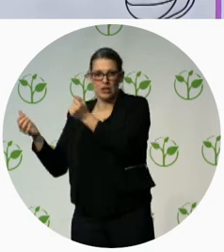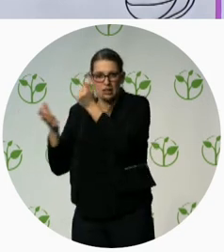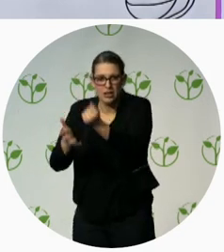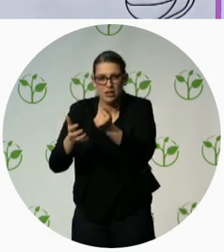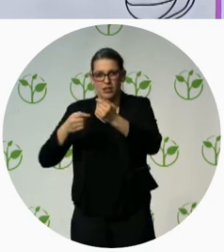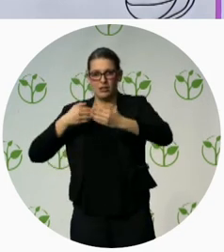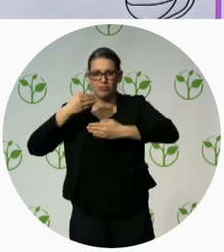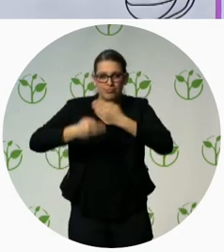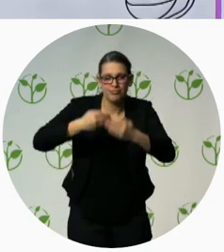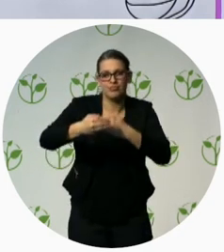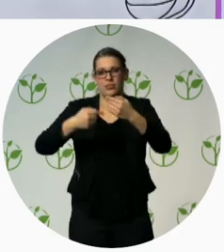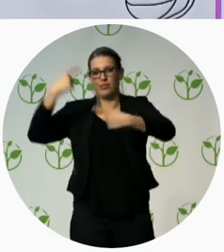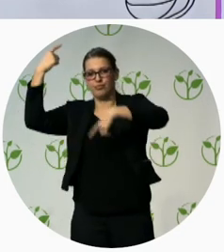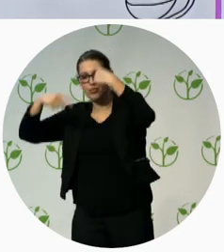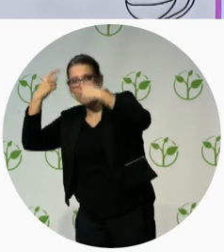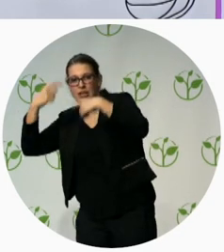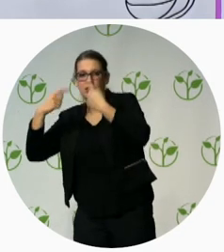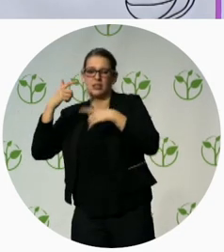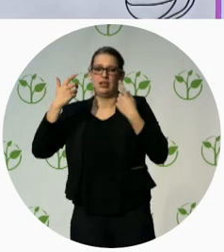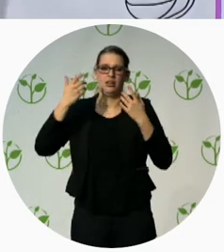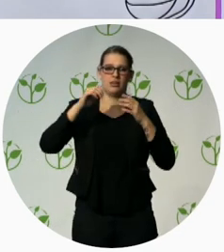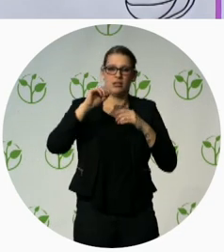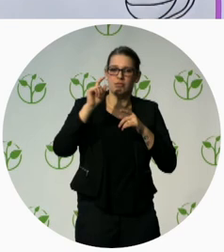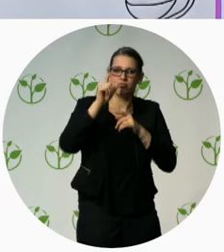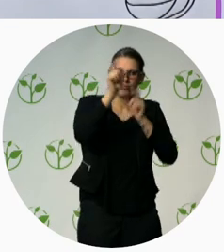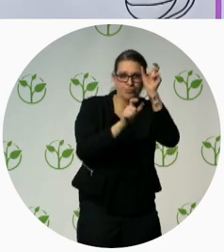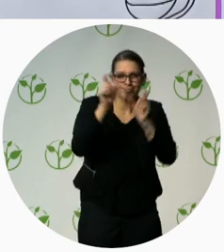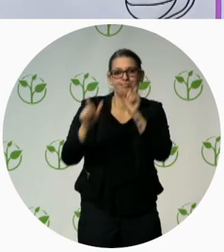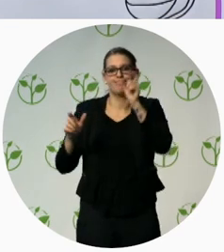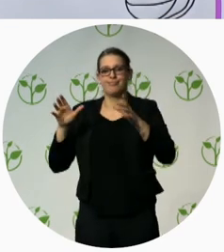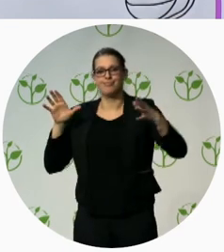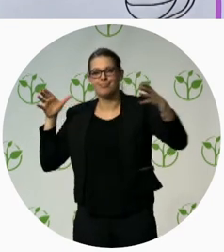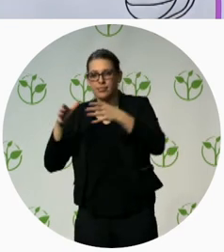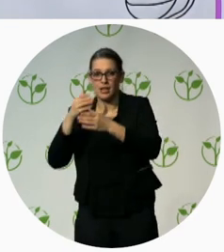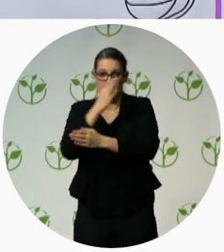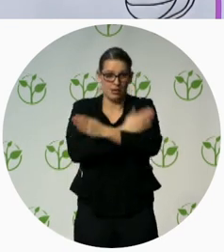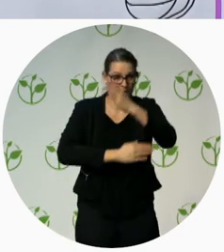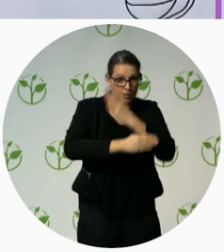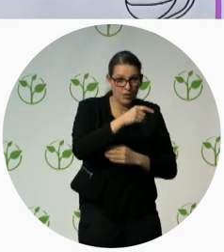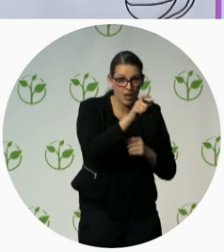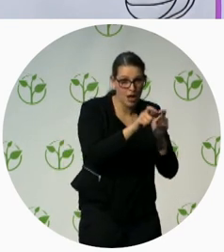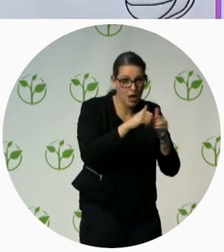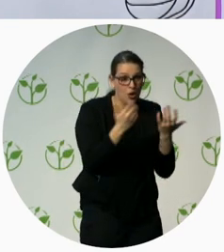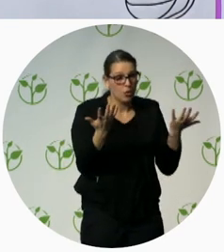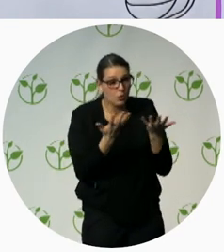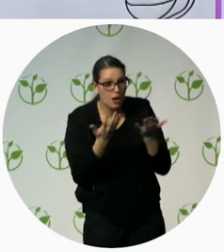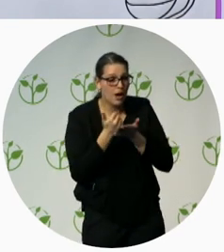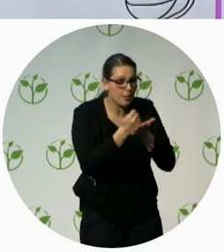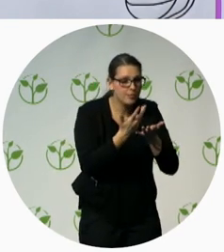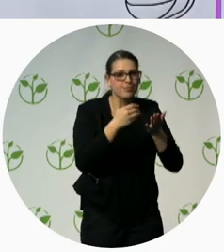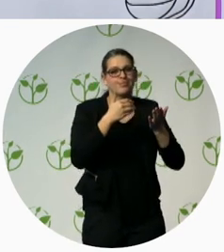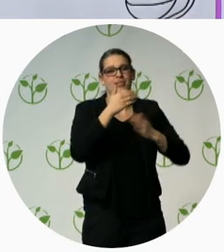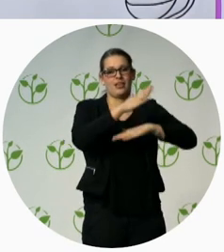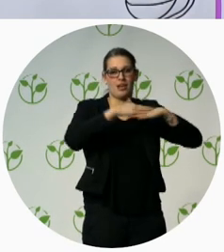they understand the importance of rehabilitation for people with disabilities. Multiple stakeholders have been involved